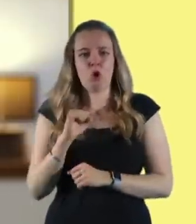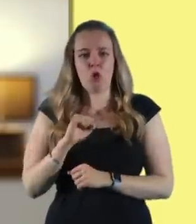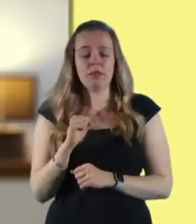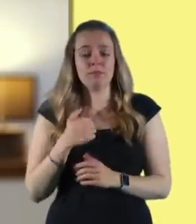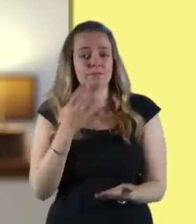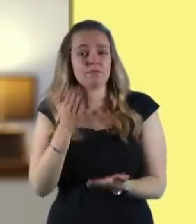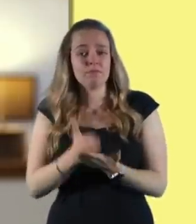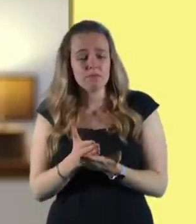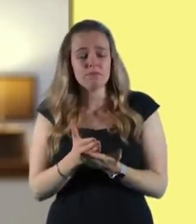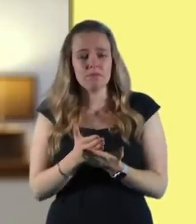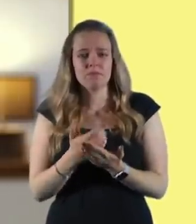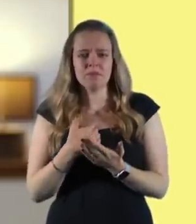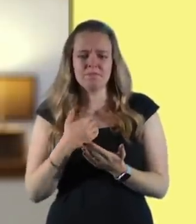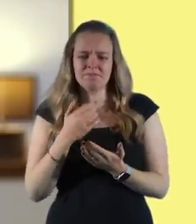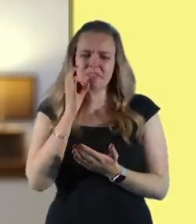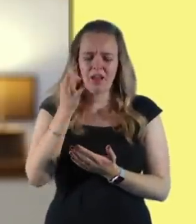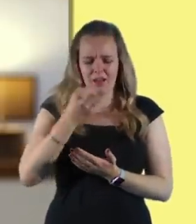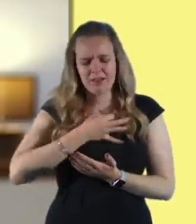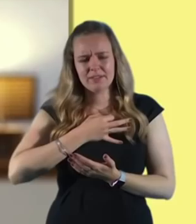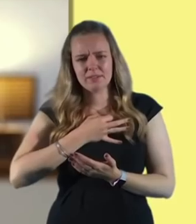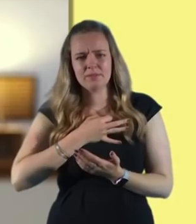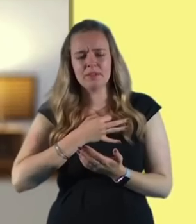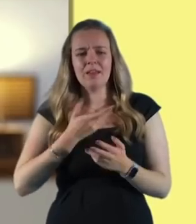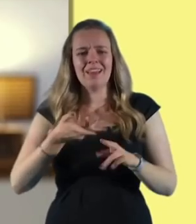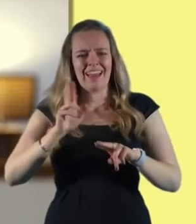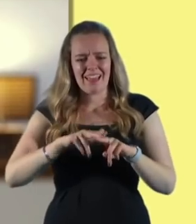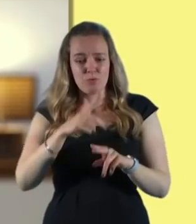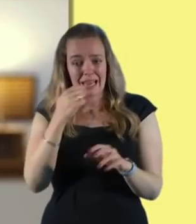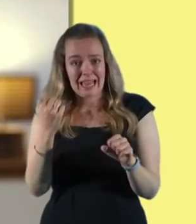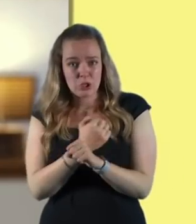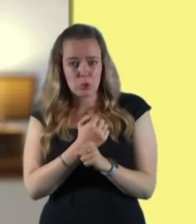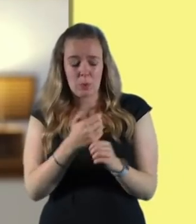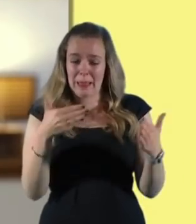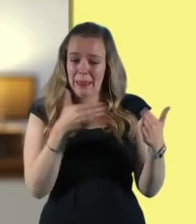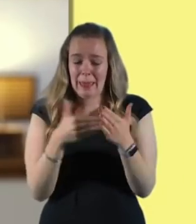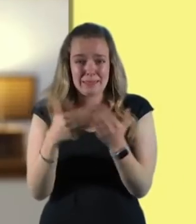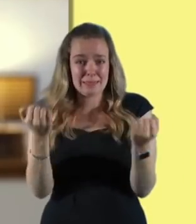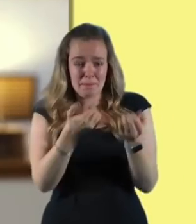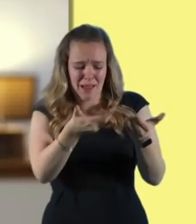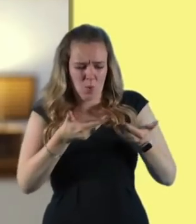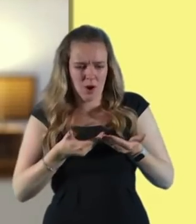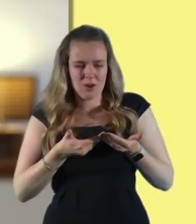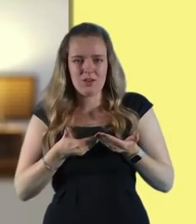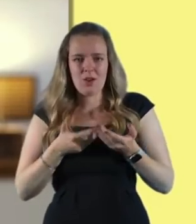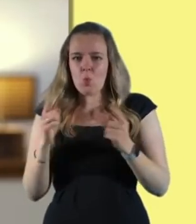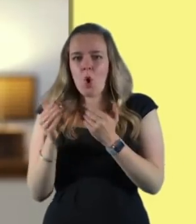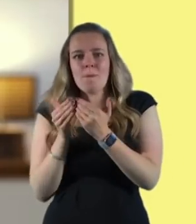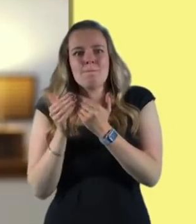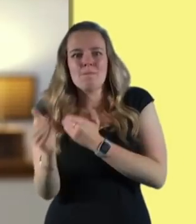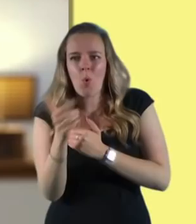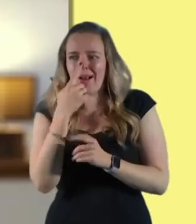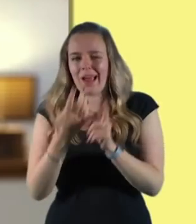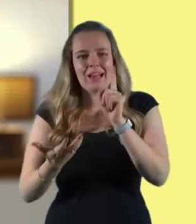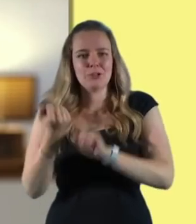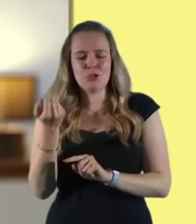ask yourself this. If this is what we can do with limited powers, how much more could we achieve if we